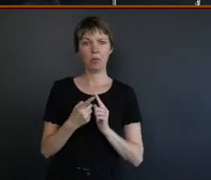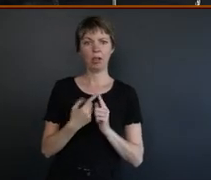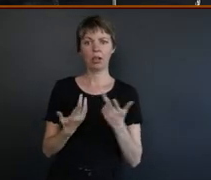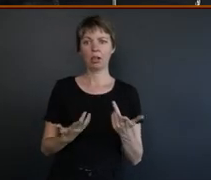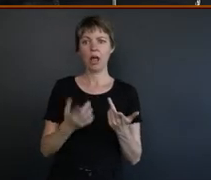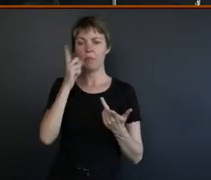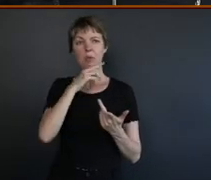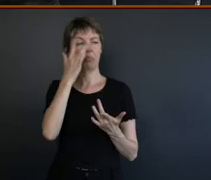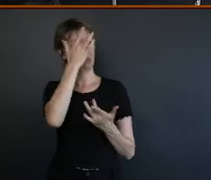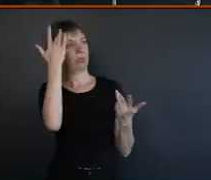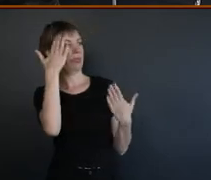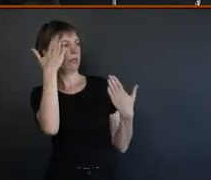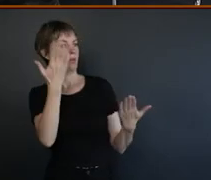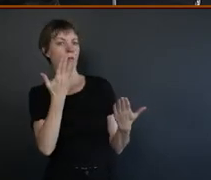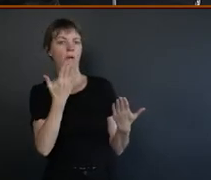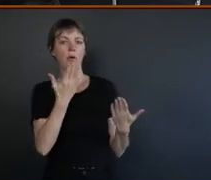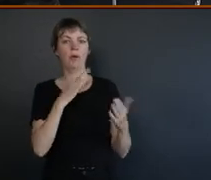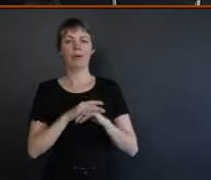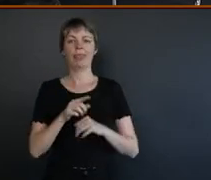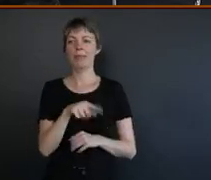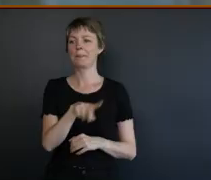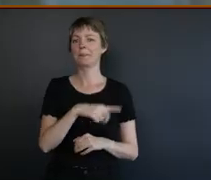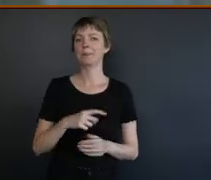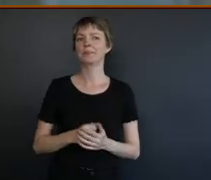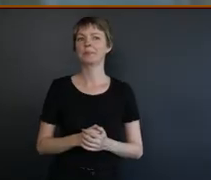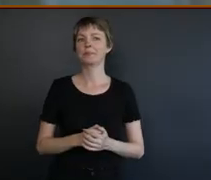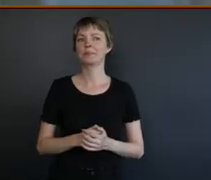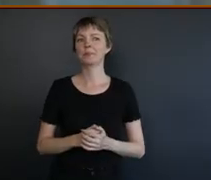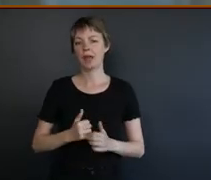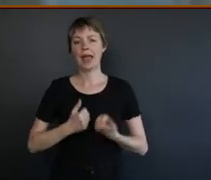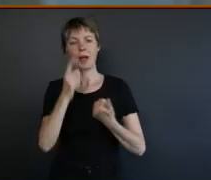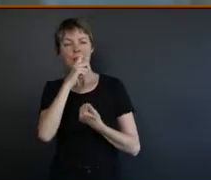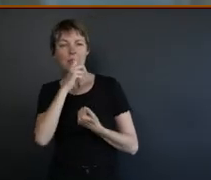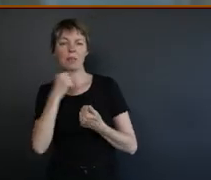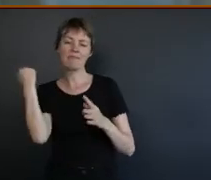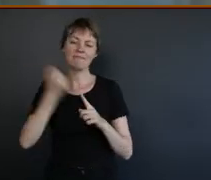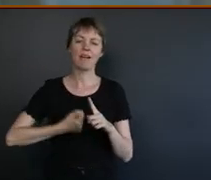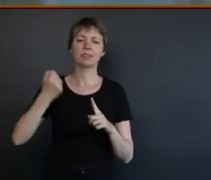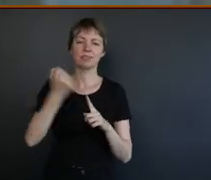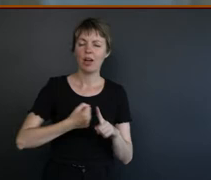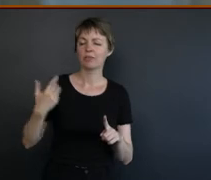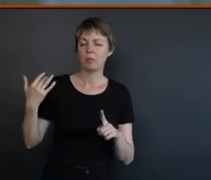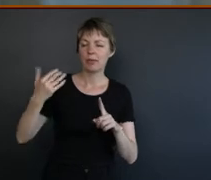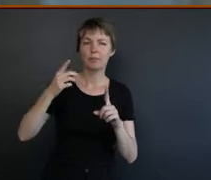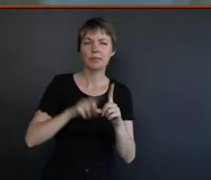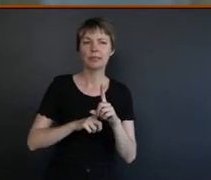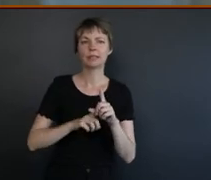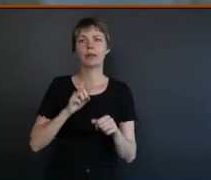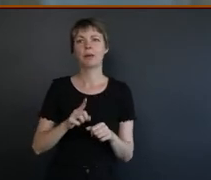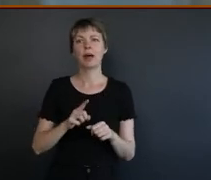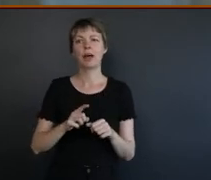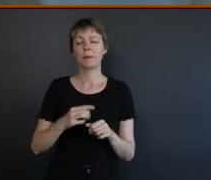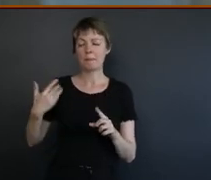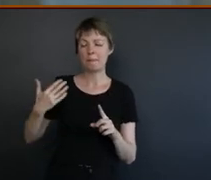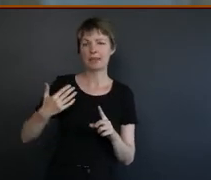And no one knew his name, barely. You know what I mean? Yeah. this is something that our people have been fighting for. Yeah. But it's taken multiple